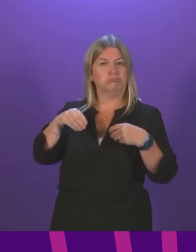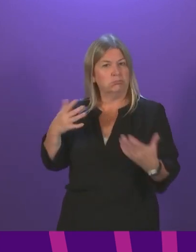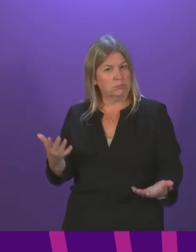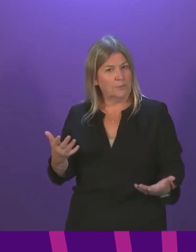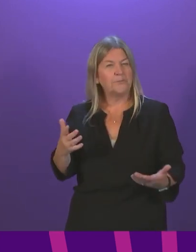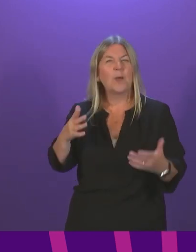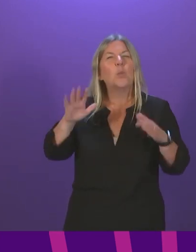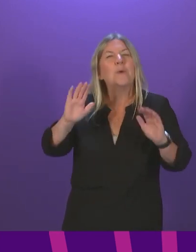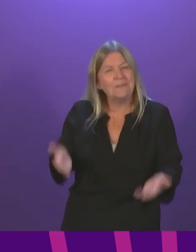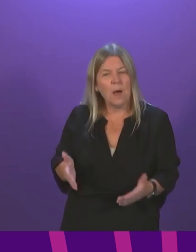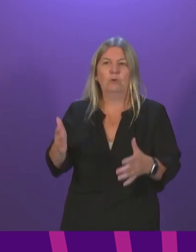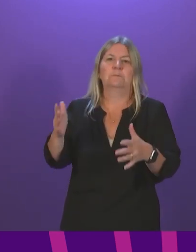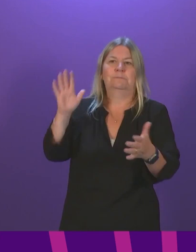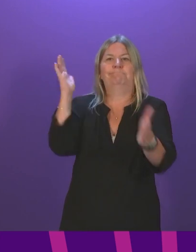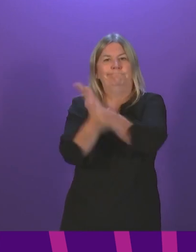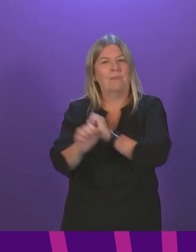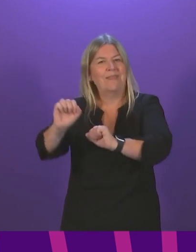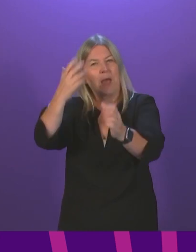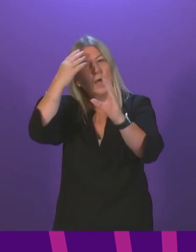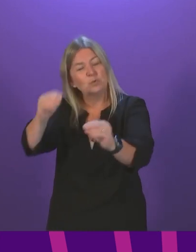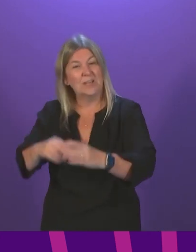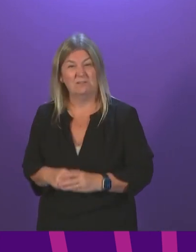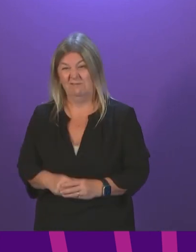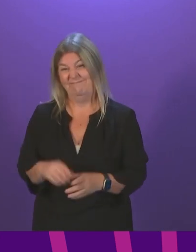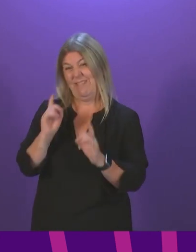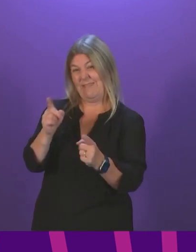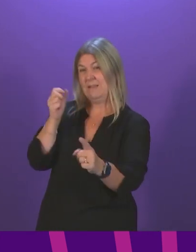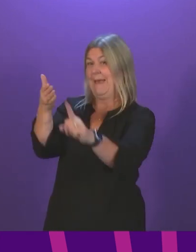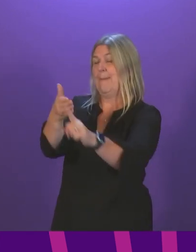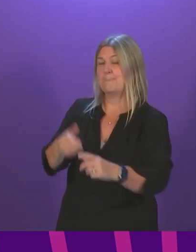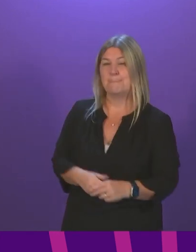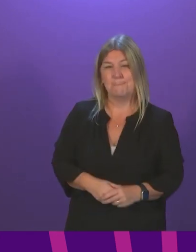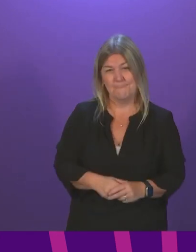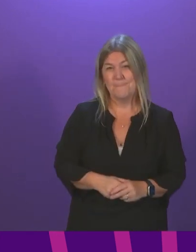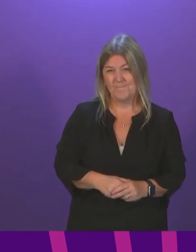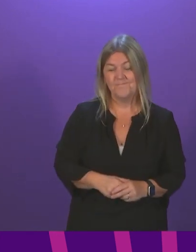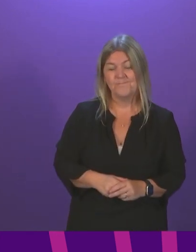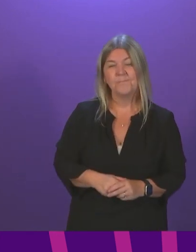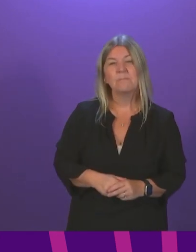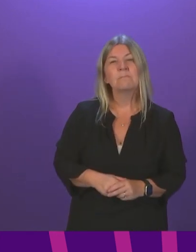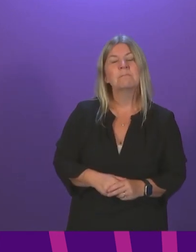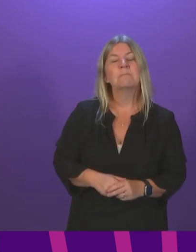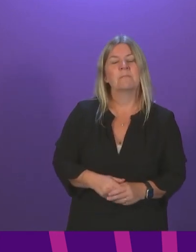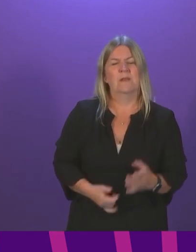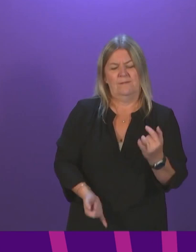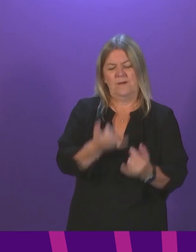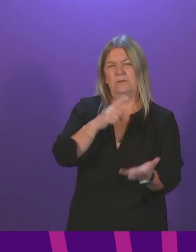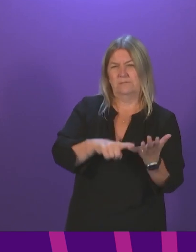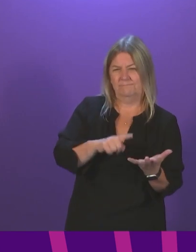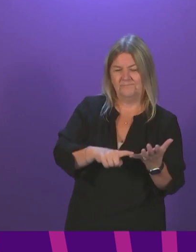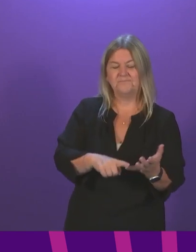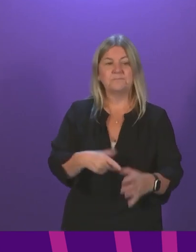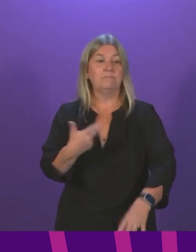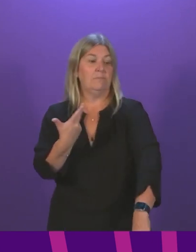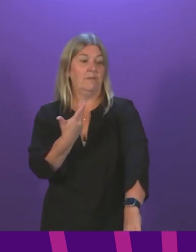disruption to young people's education. And I think that is an important aim to have. And lastly, vaccine